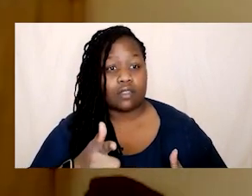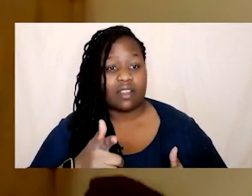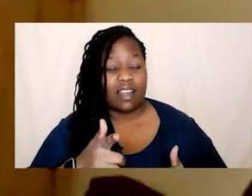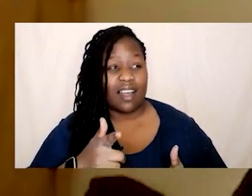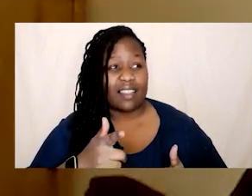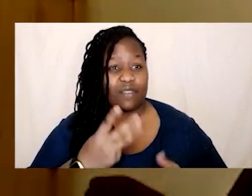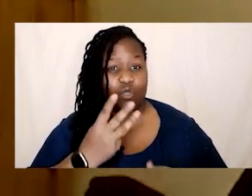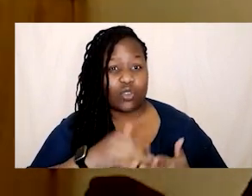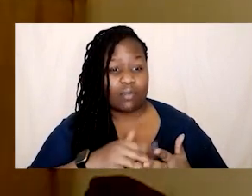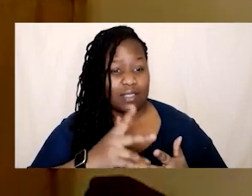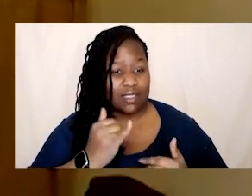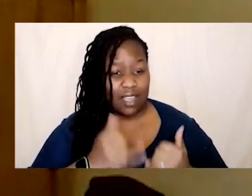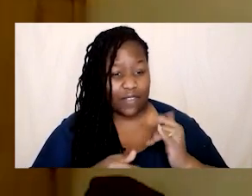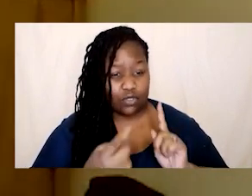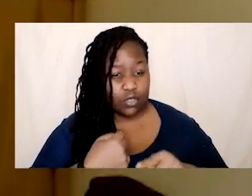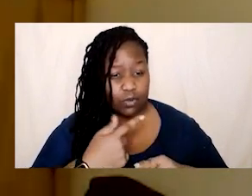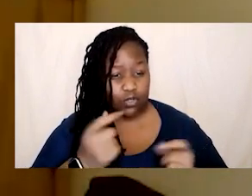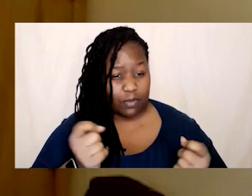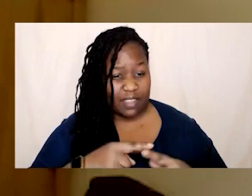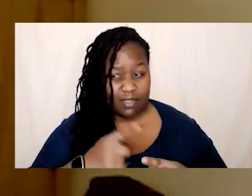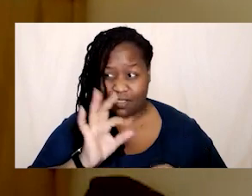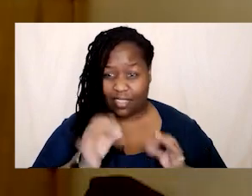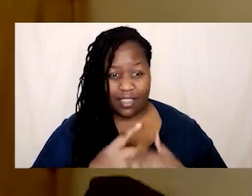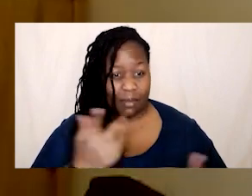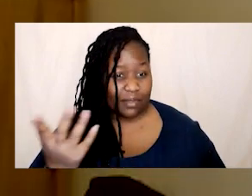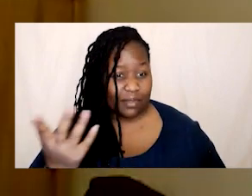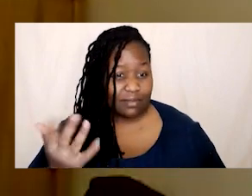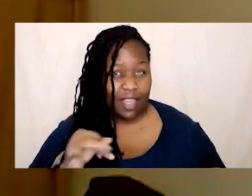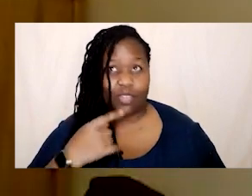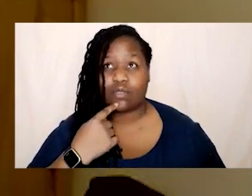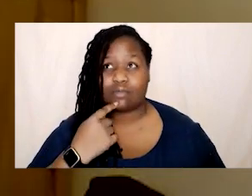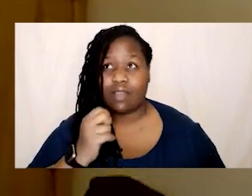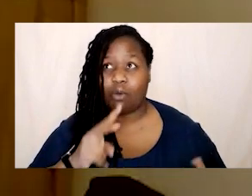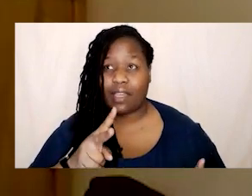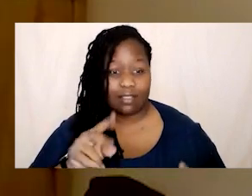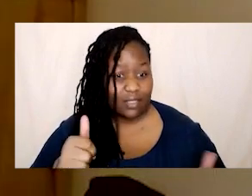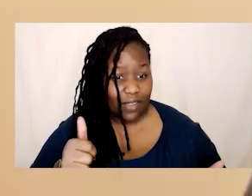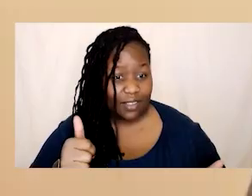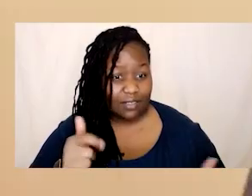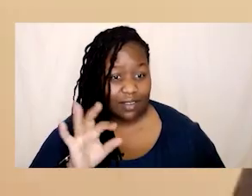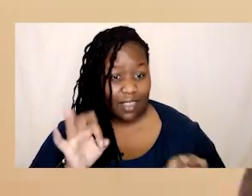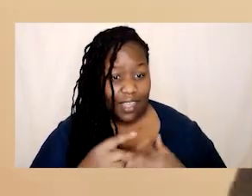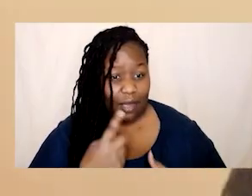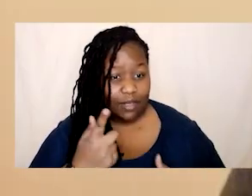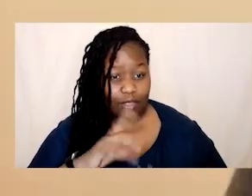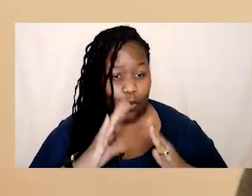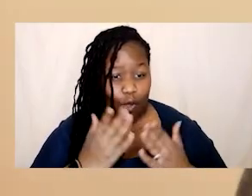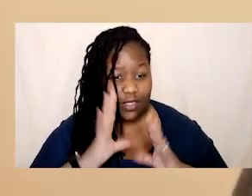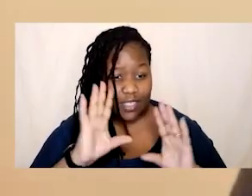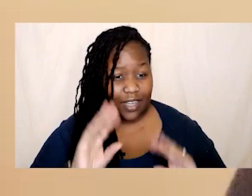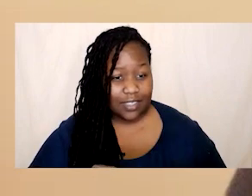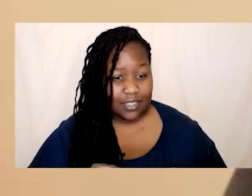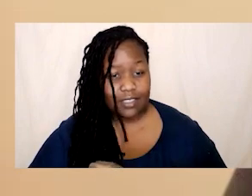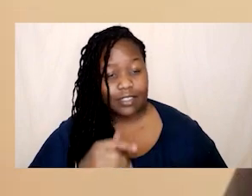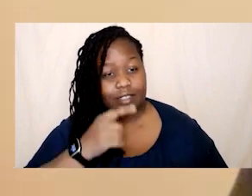at all and i was like oh okay this is totally fine but there is something about that expectation for you